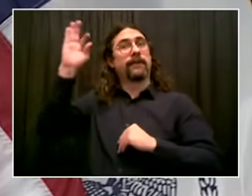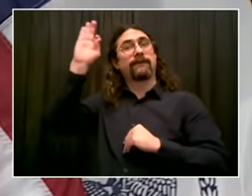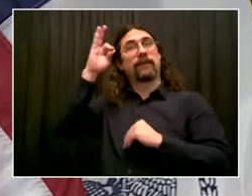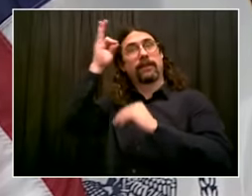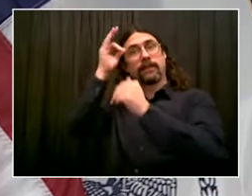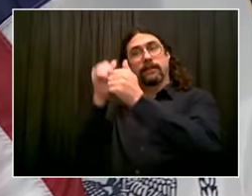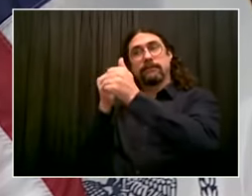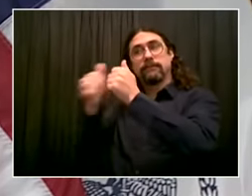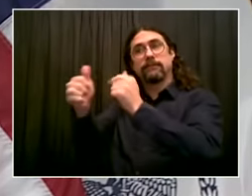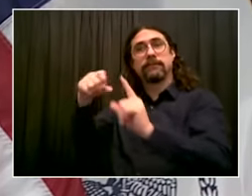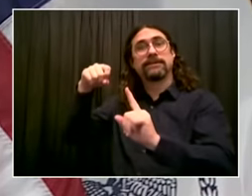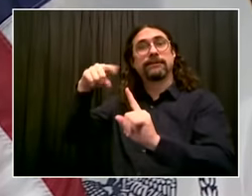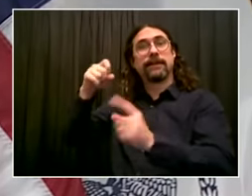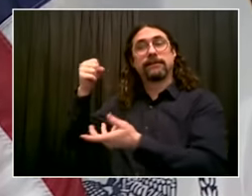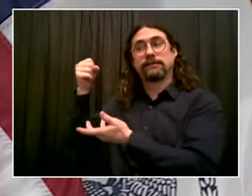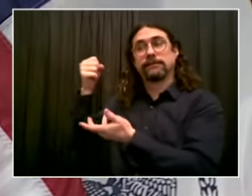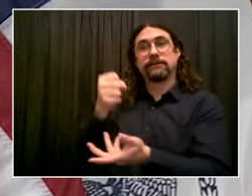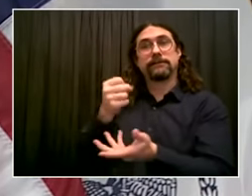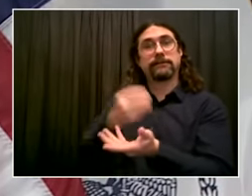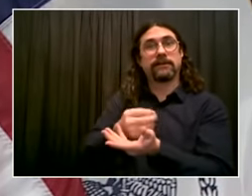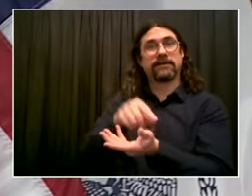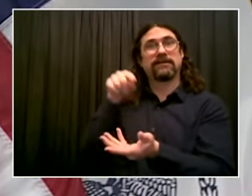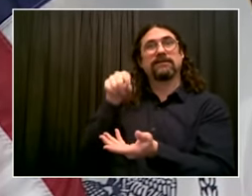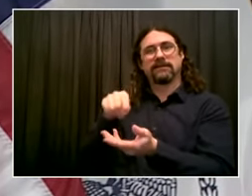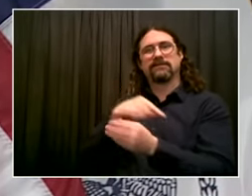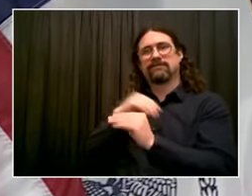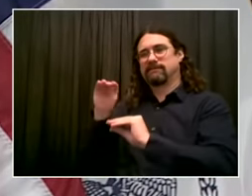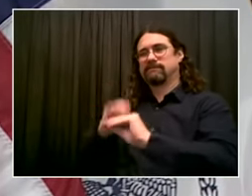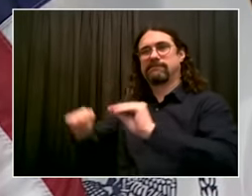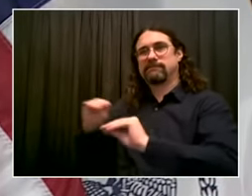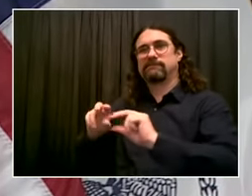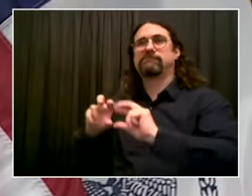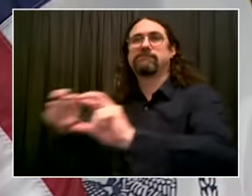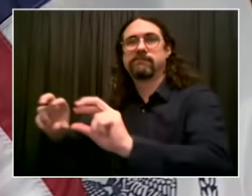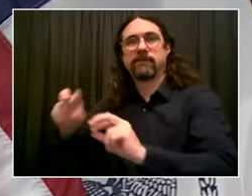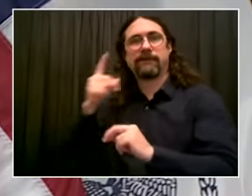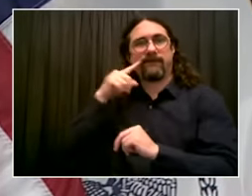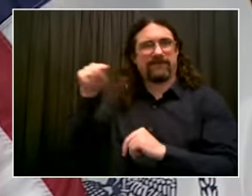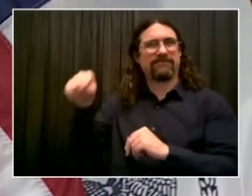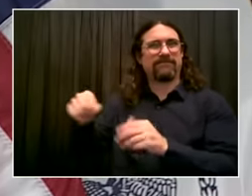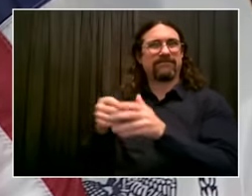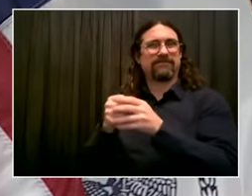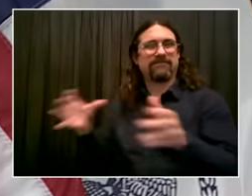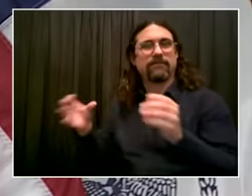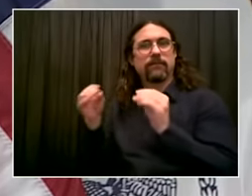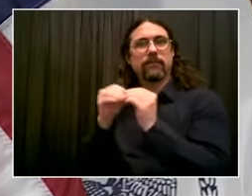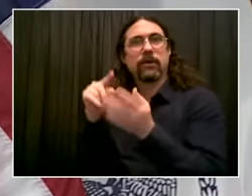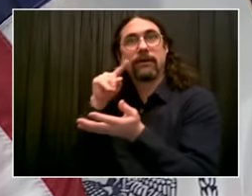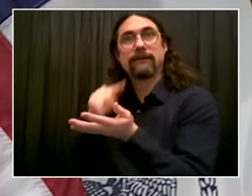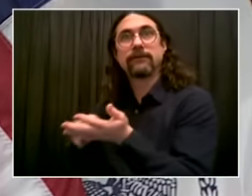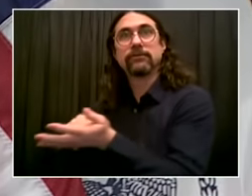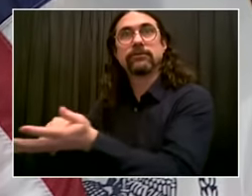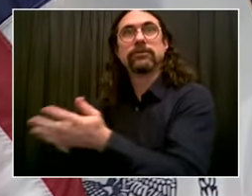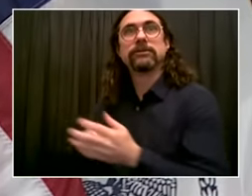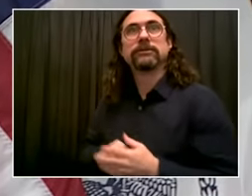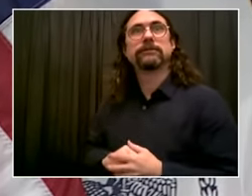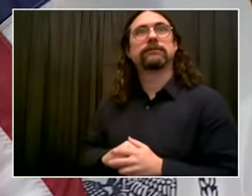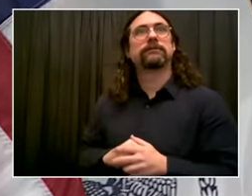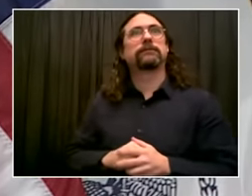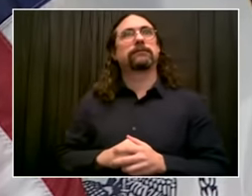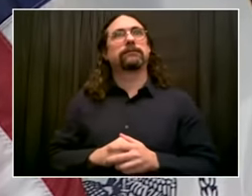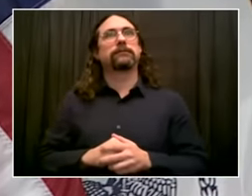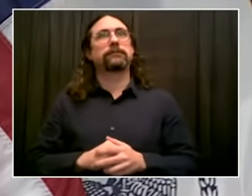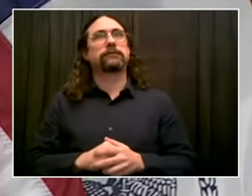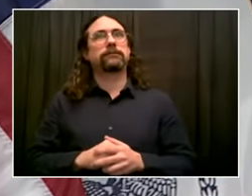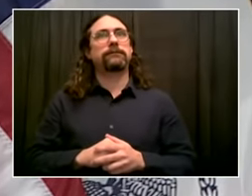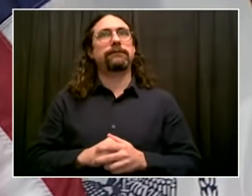need. I spoke to Secretary Buttigieg about this a week or two ago, that we have a